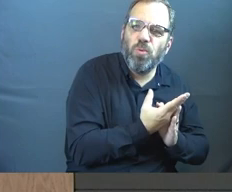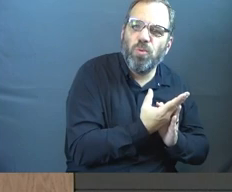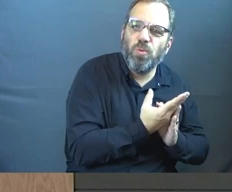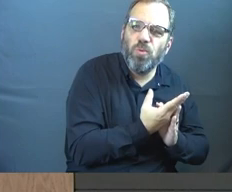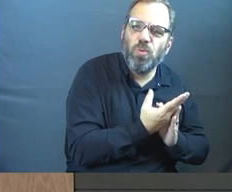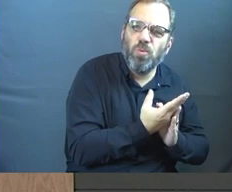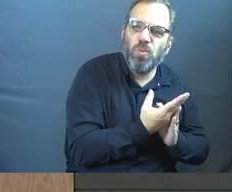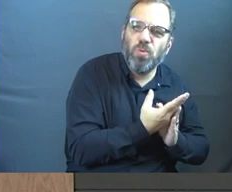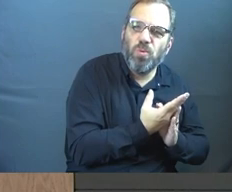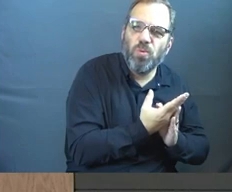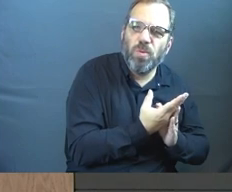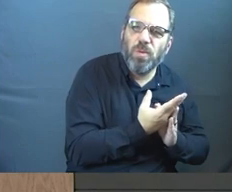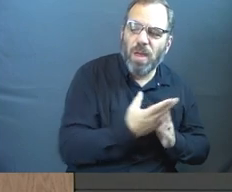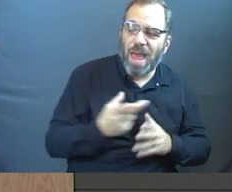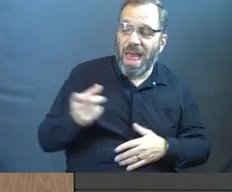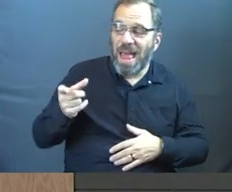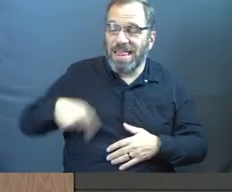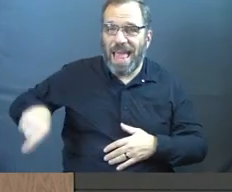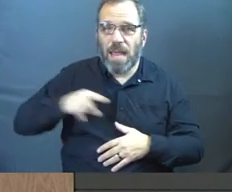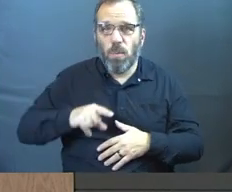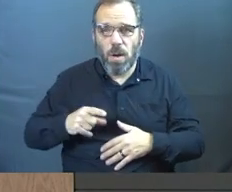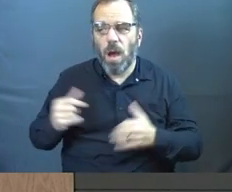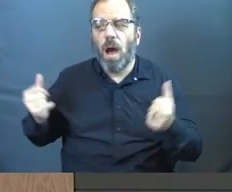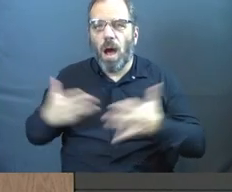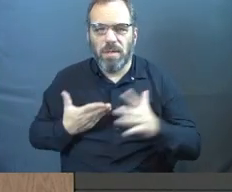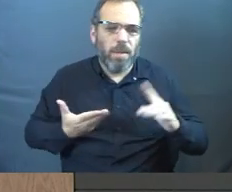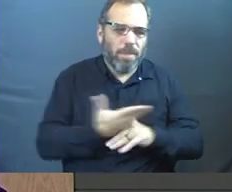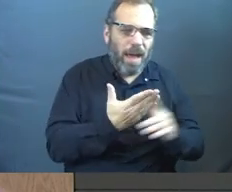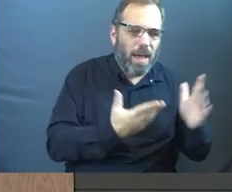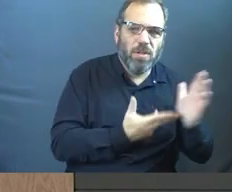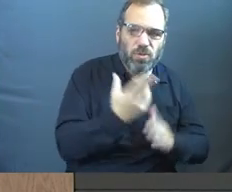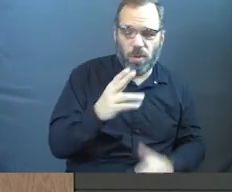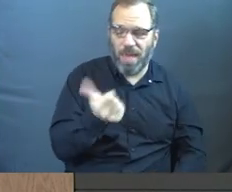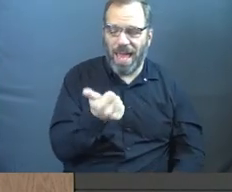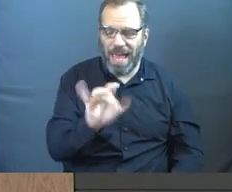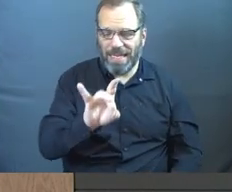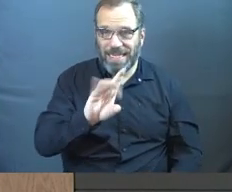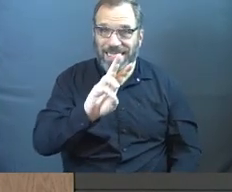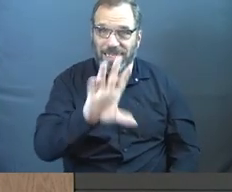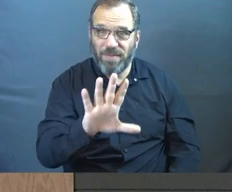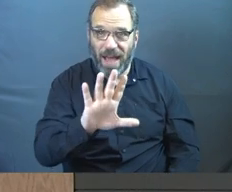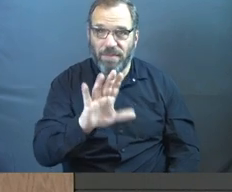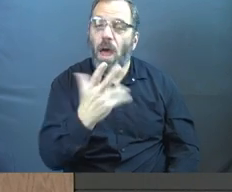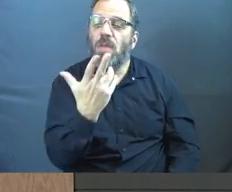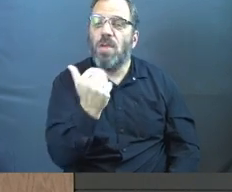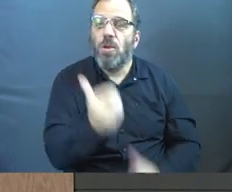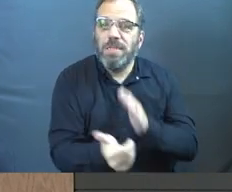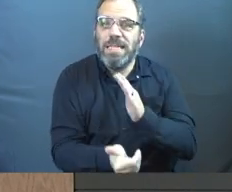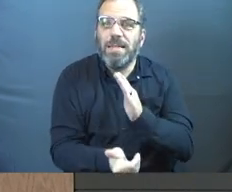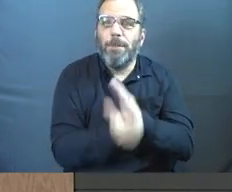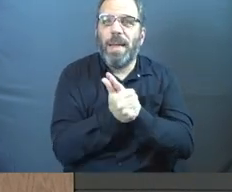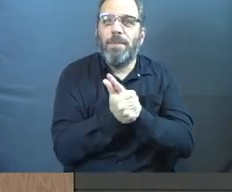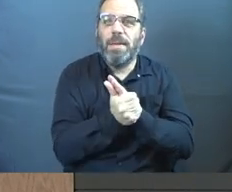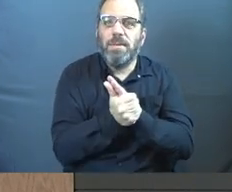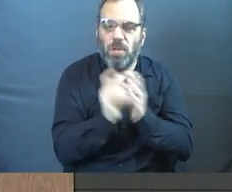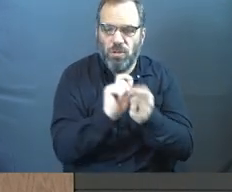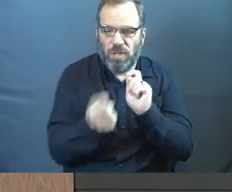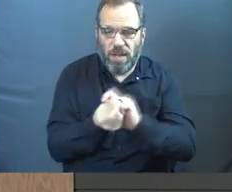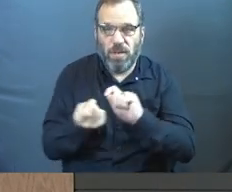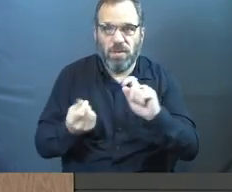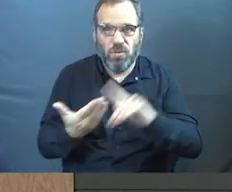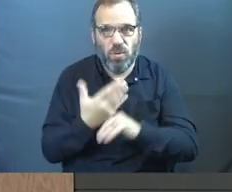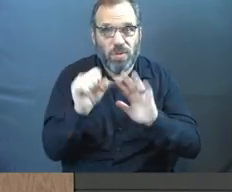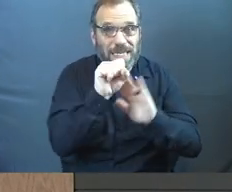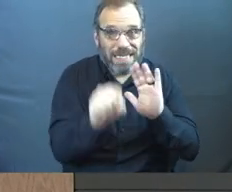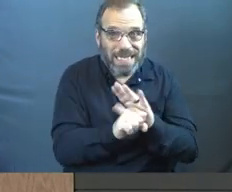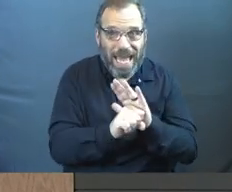They were haunted by the truth. 1865, the 13th Amendment is finally ratified by the states,